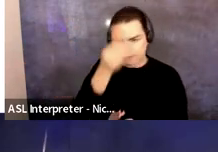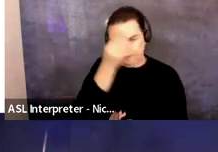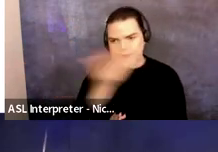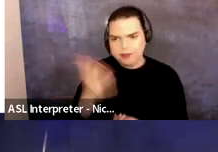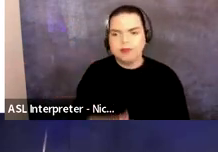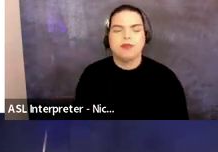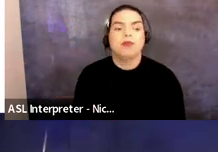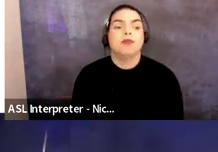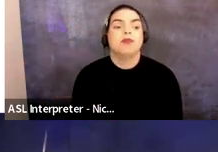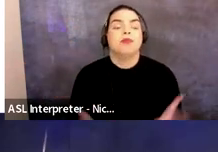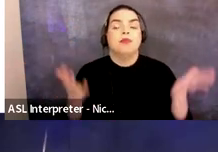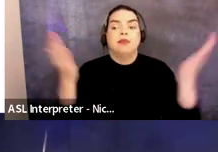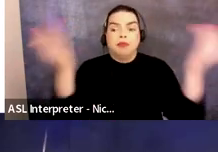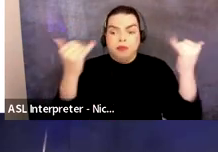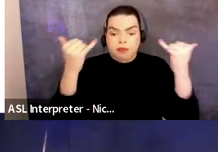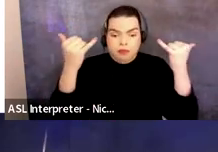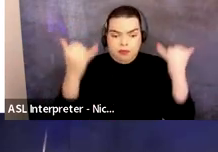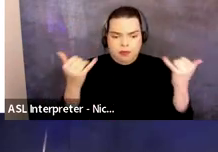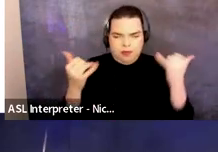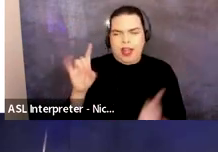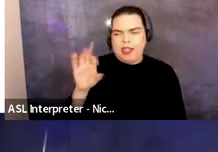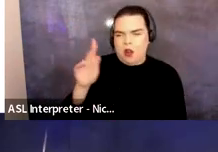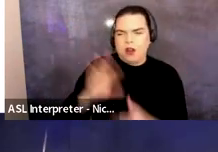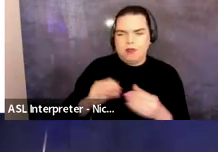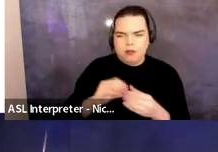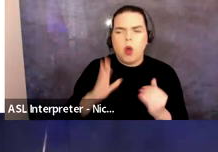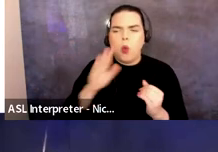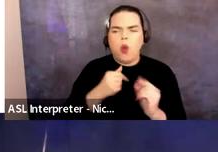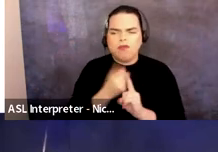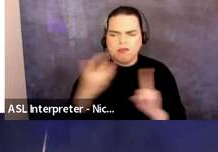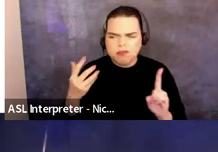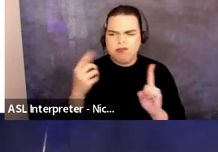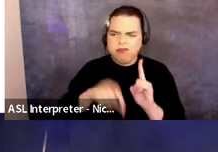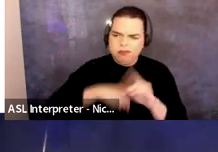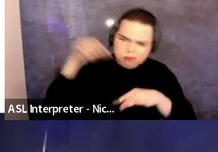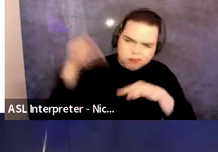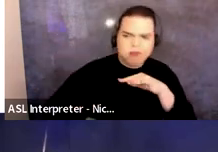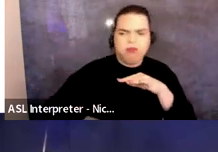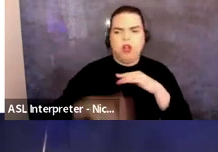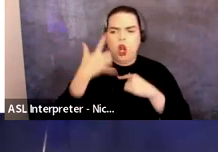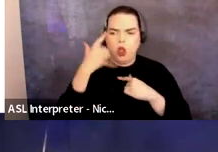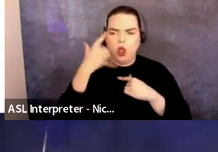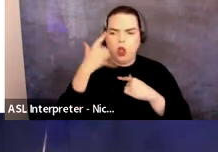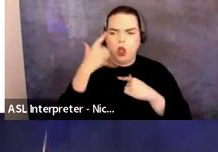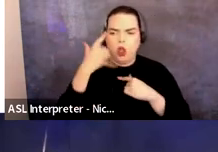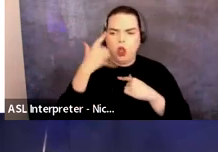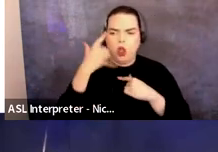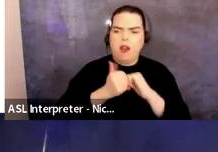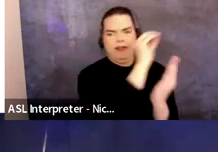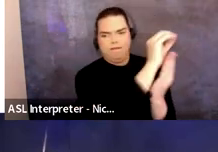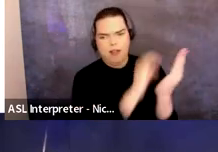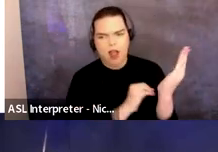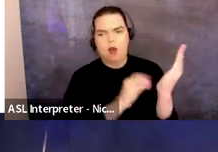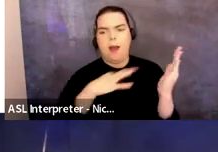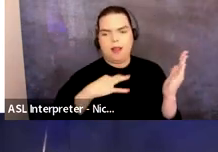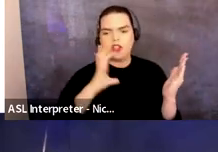Okay, so now we are going to get into the nitty-gritty of how to actually fill out an application on our website. So you